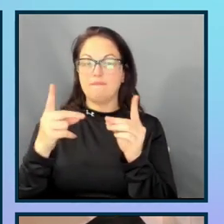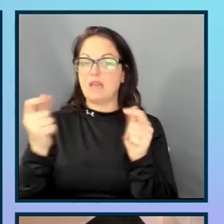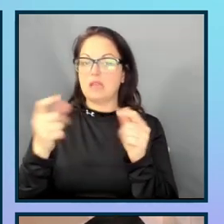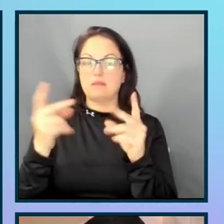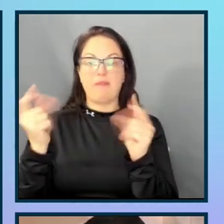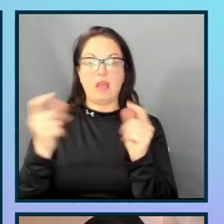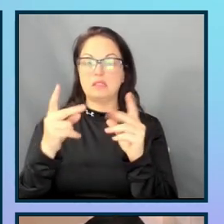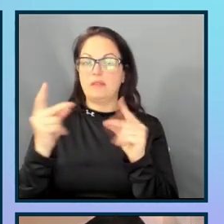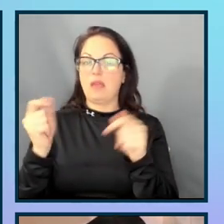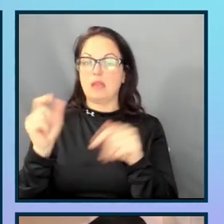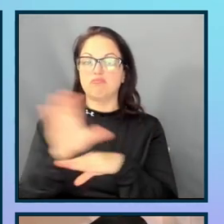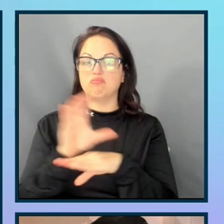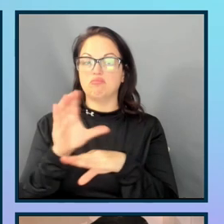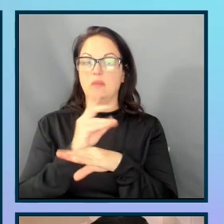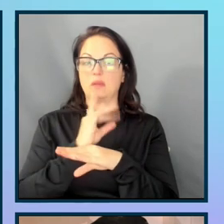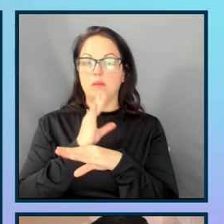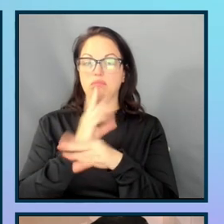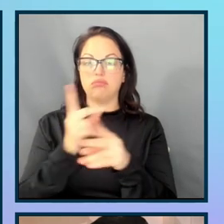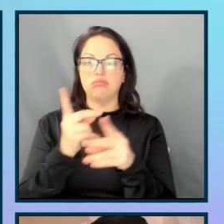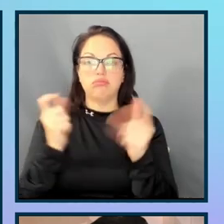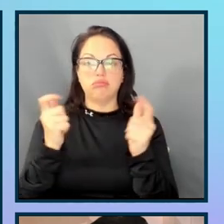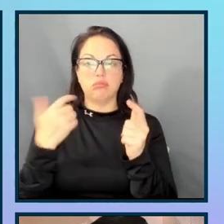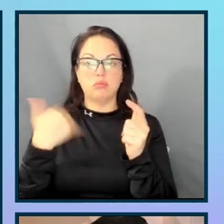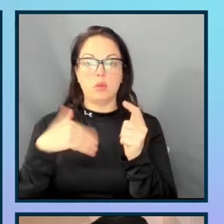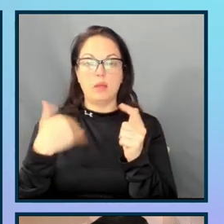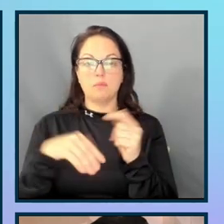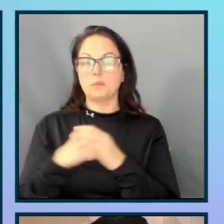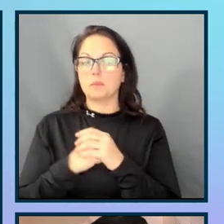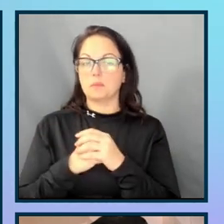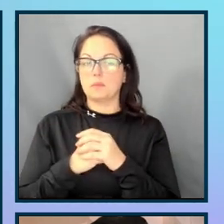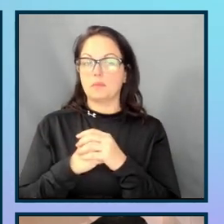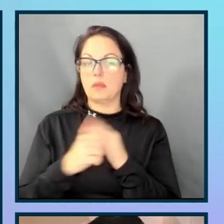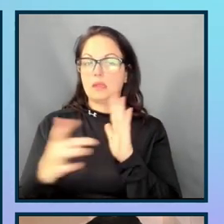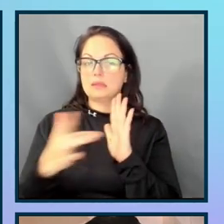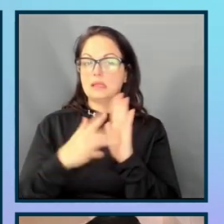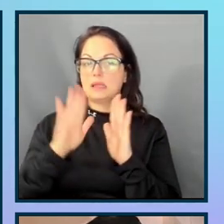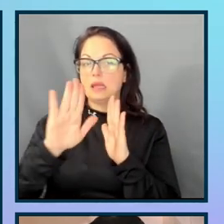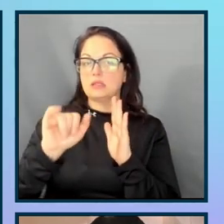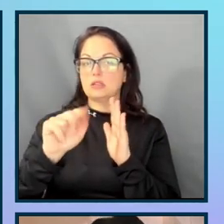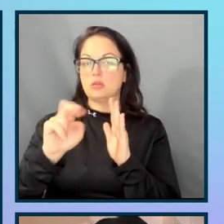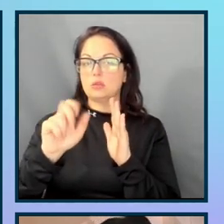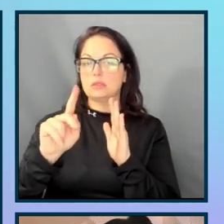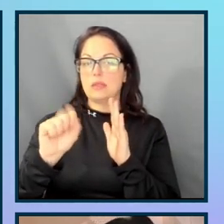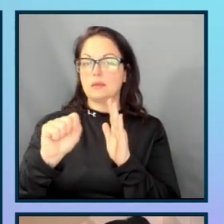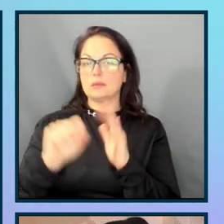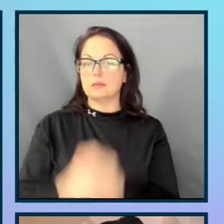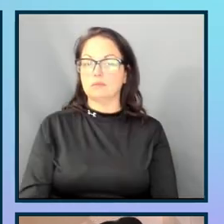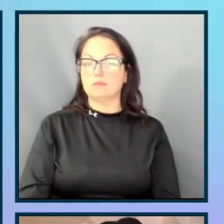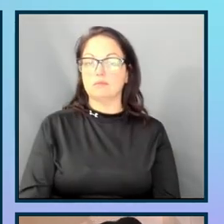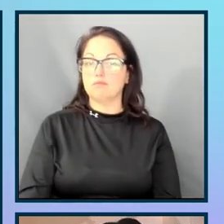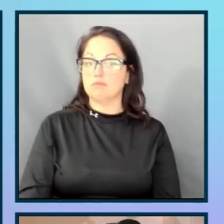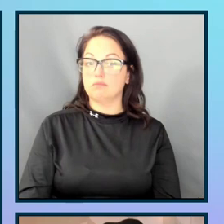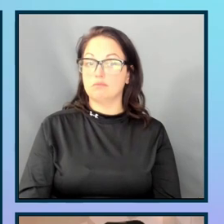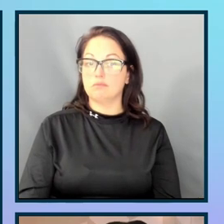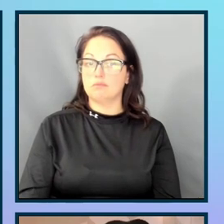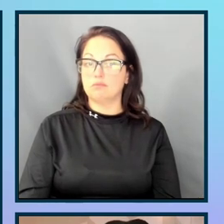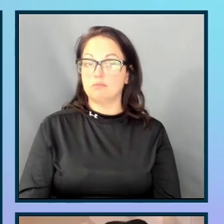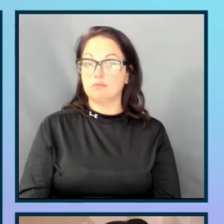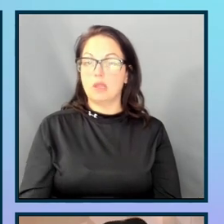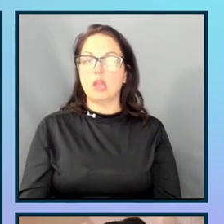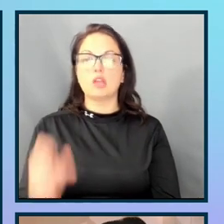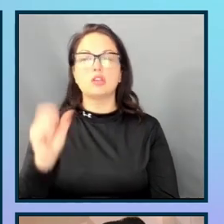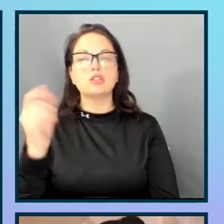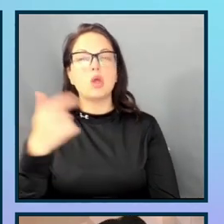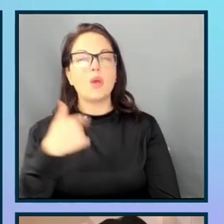Form controls frame. Granoa Bar. Uncheck. Checkbox. Select your snacks. Group. So, I heard Granoa